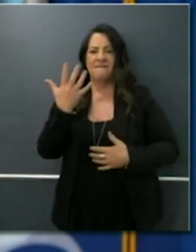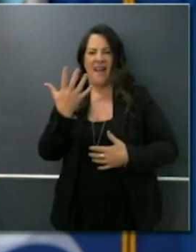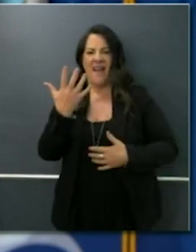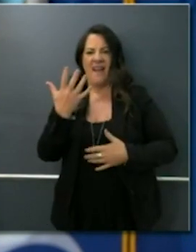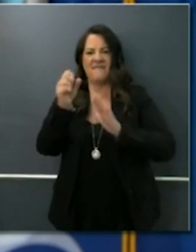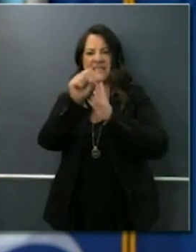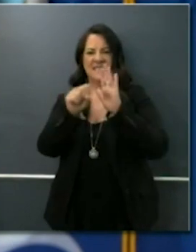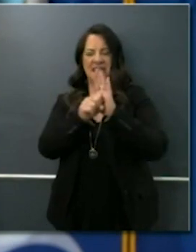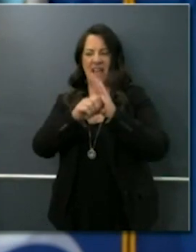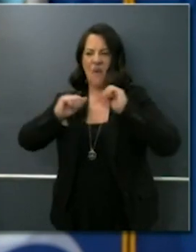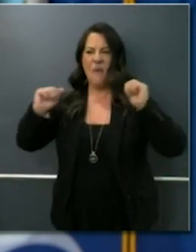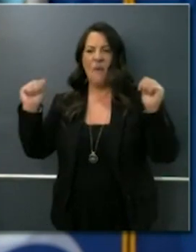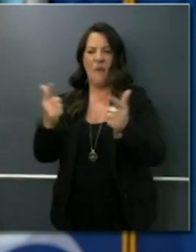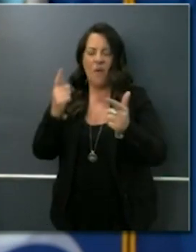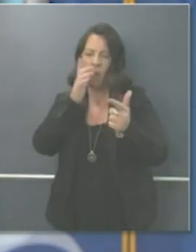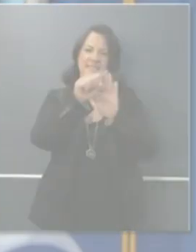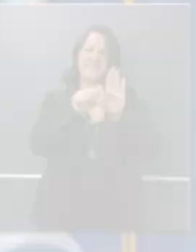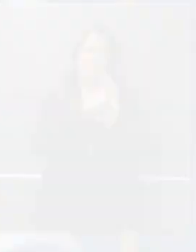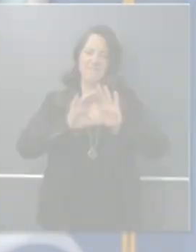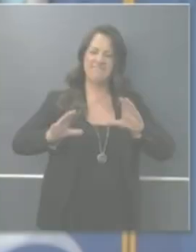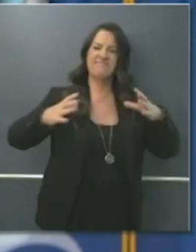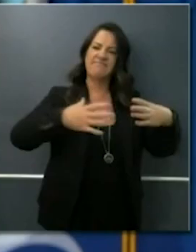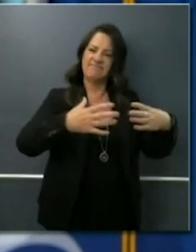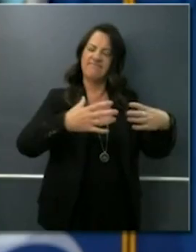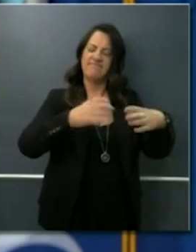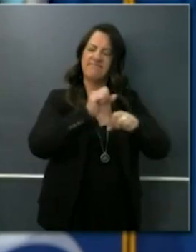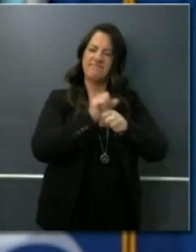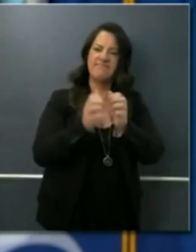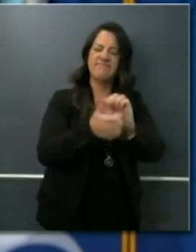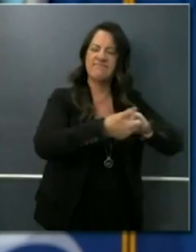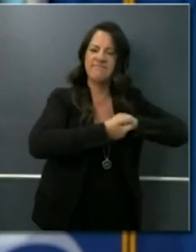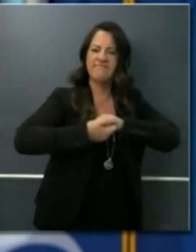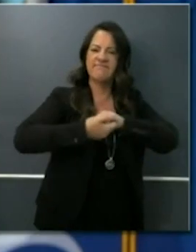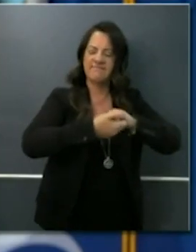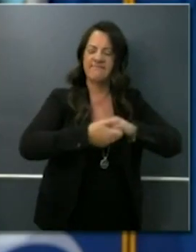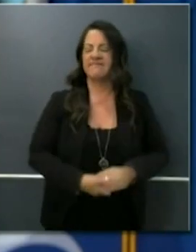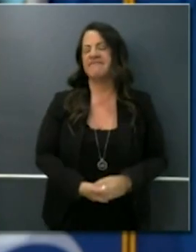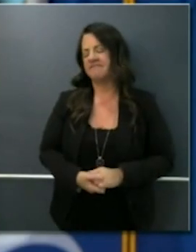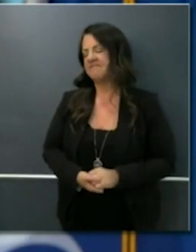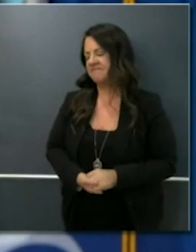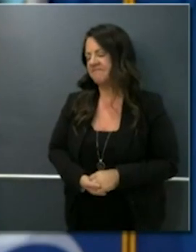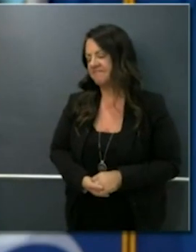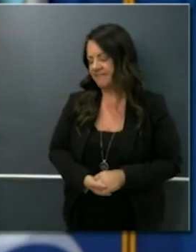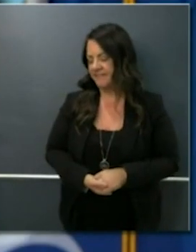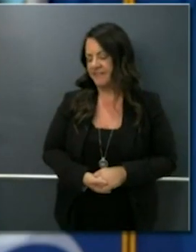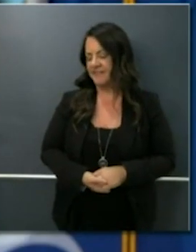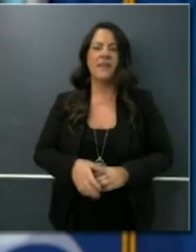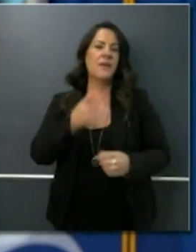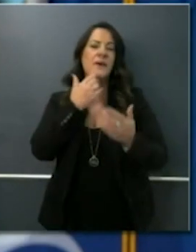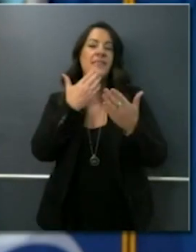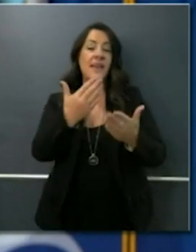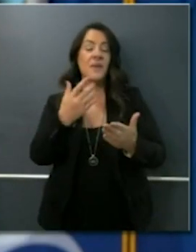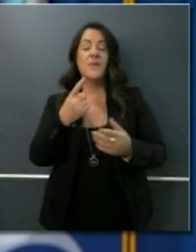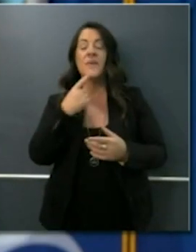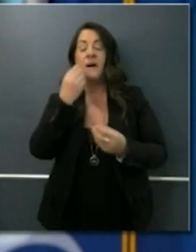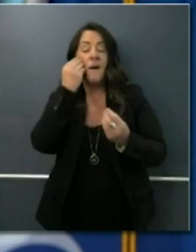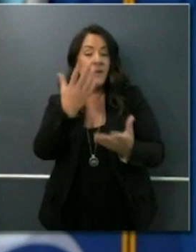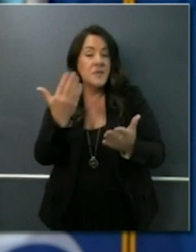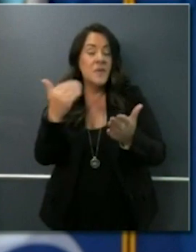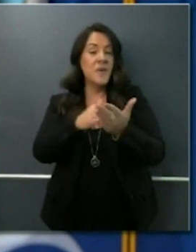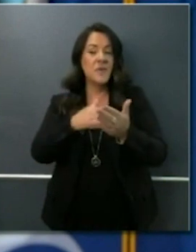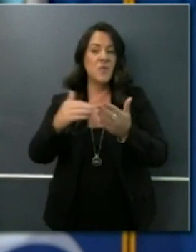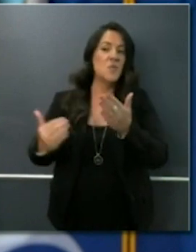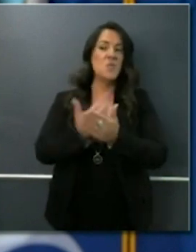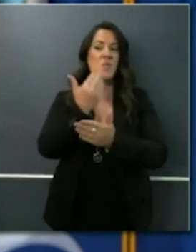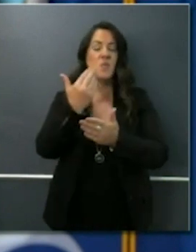work even more closely and more collaboratively. Also want to update you just briefly on a new strategy that will also be